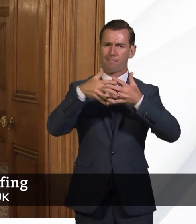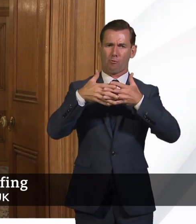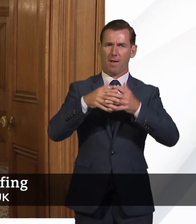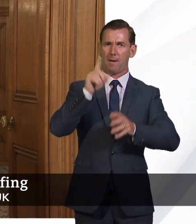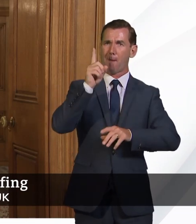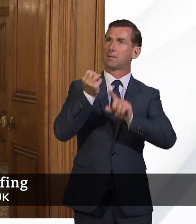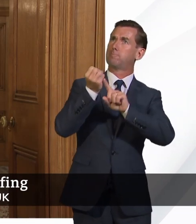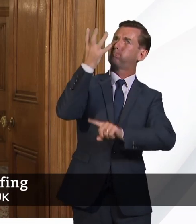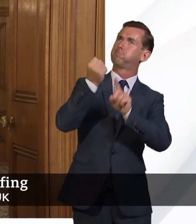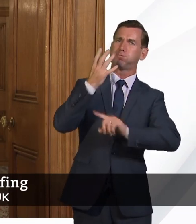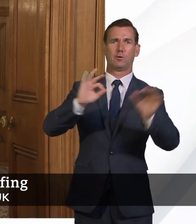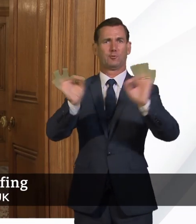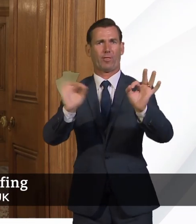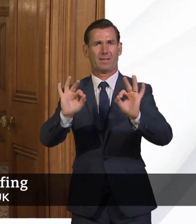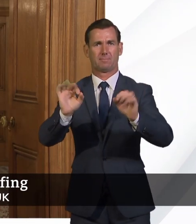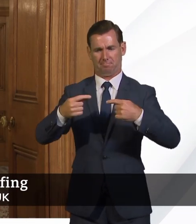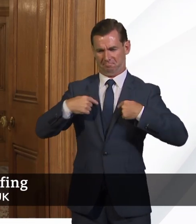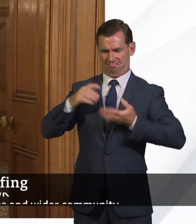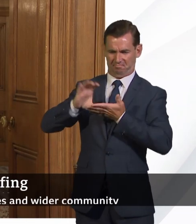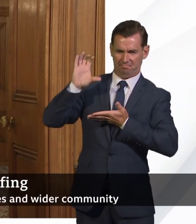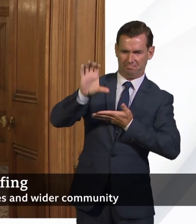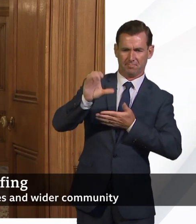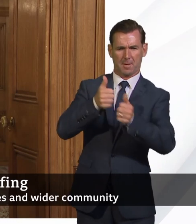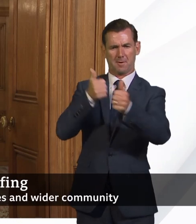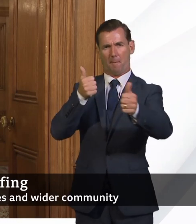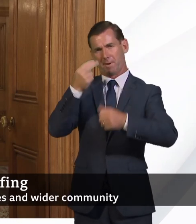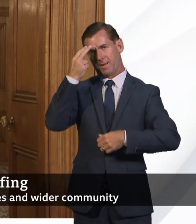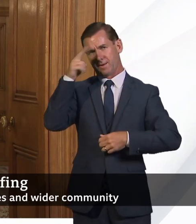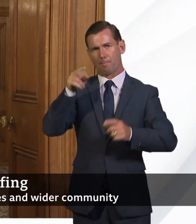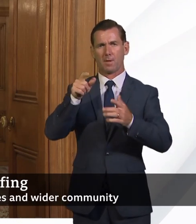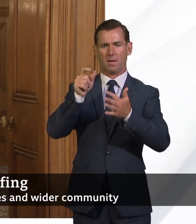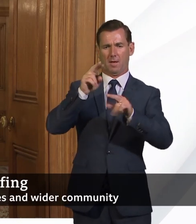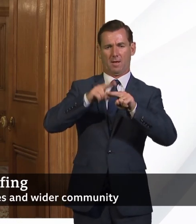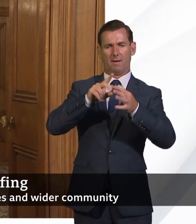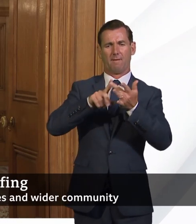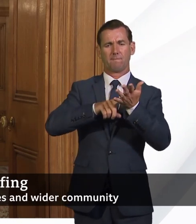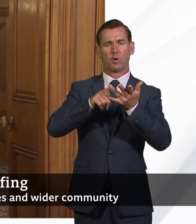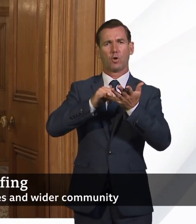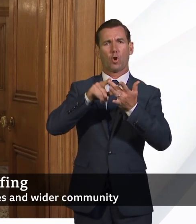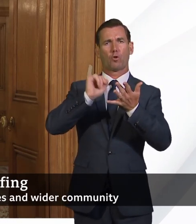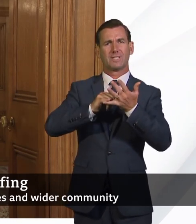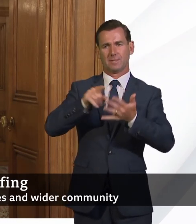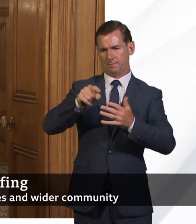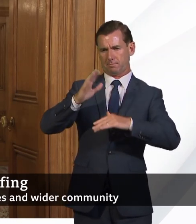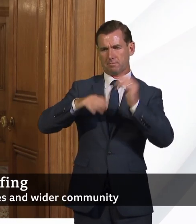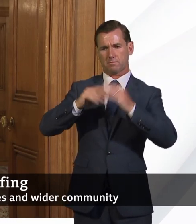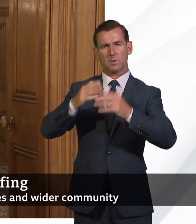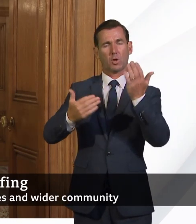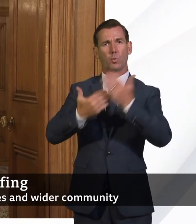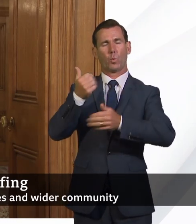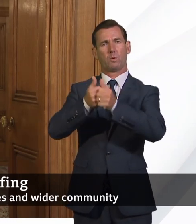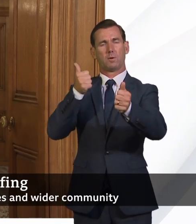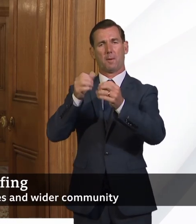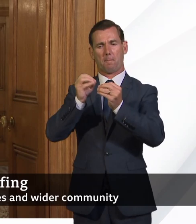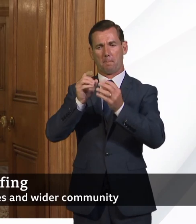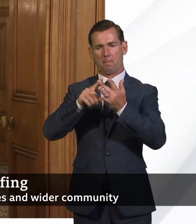And today, we're backing a company called Velocis, who are building a plant for aviation biofuels in Lincolnshire. I'm